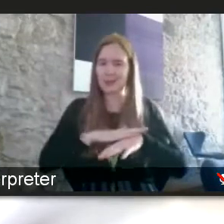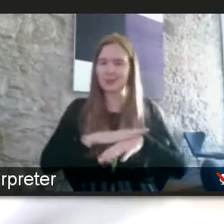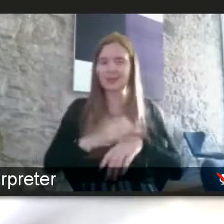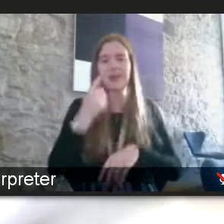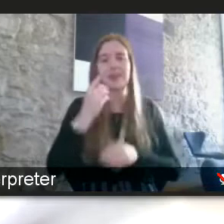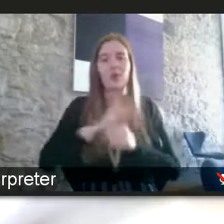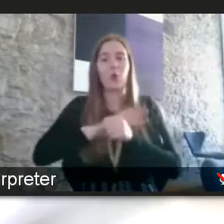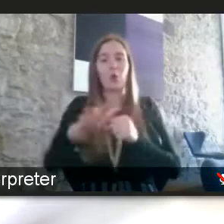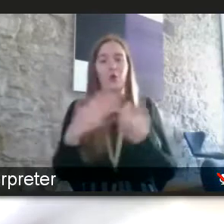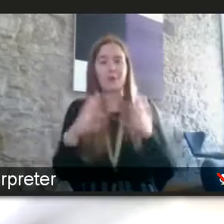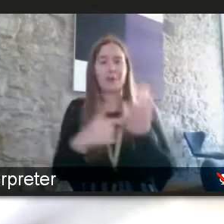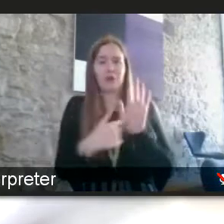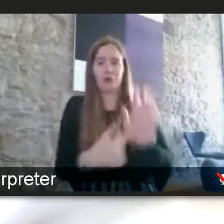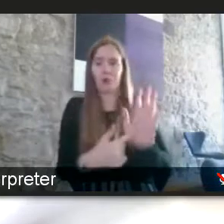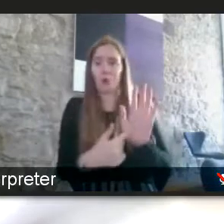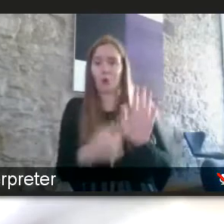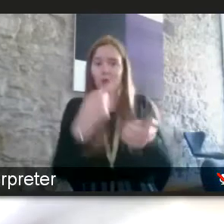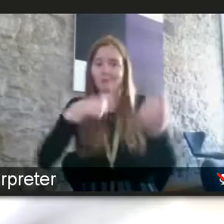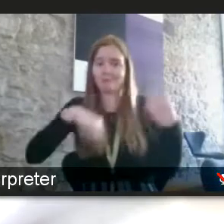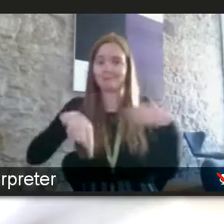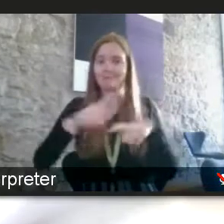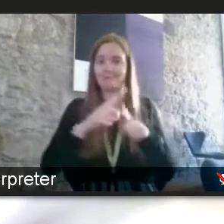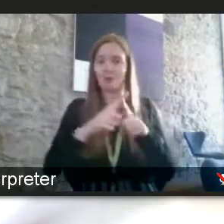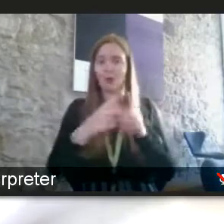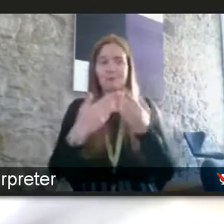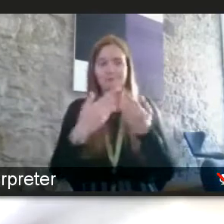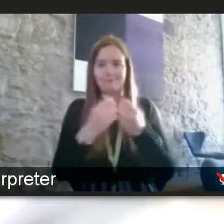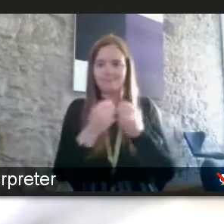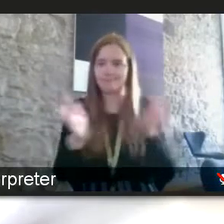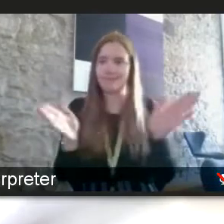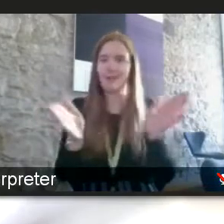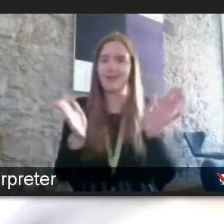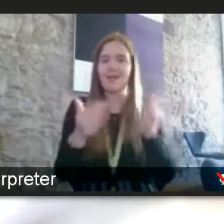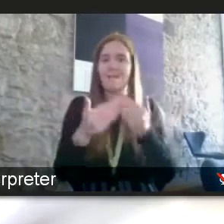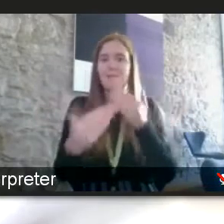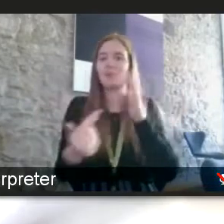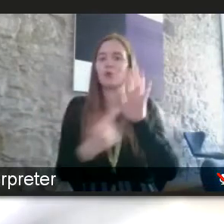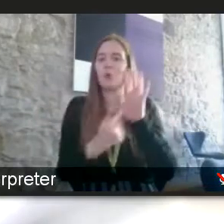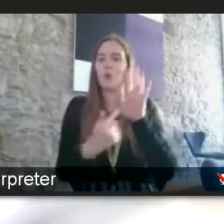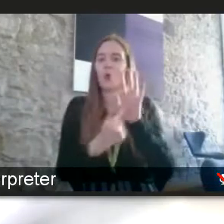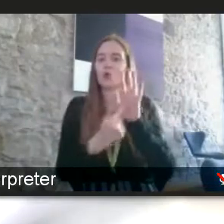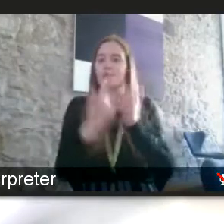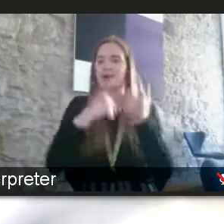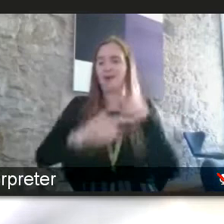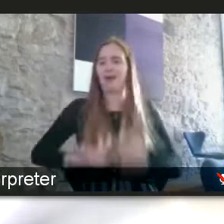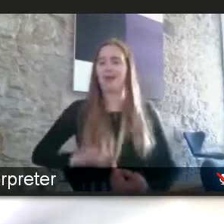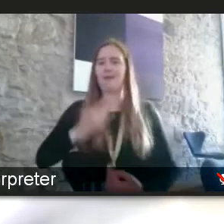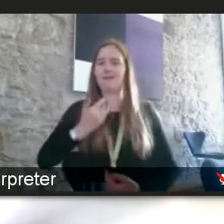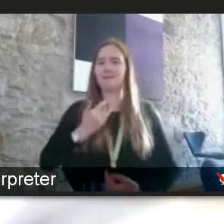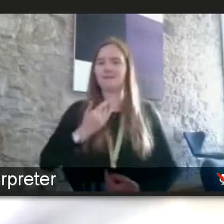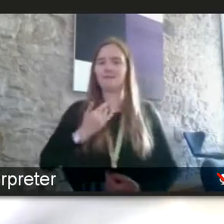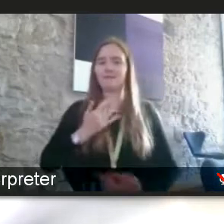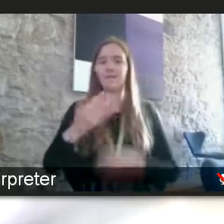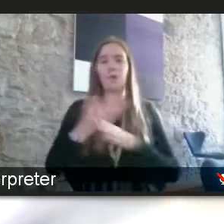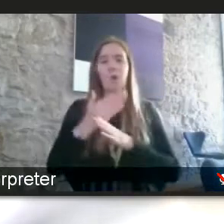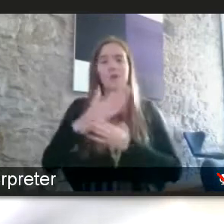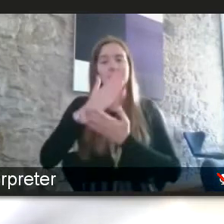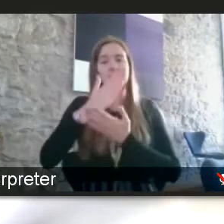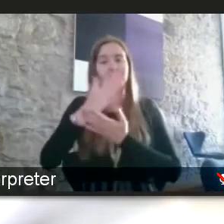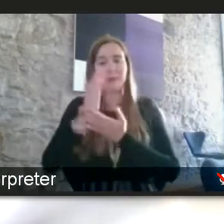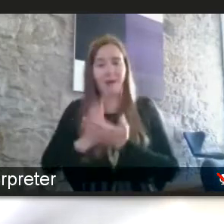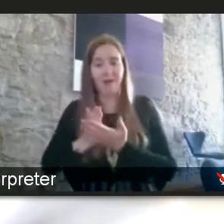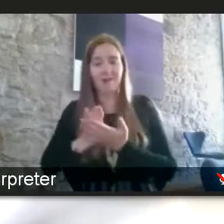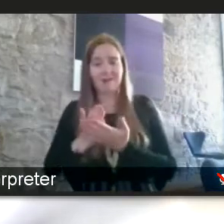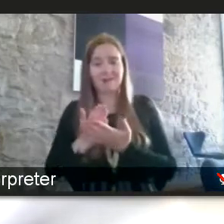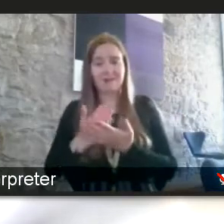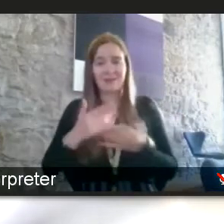has shown has exposed or revealed what is most important in our lives work is part of it but work